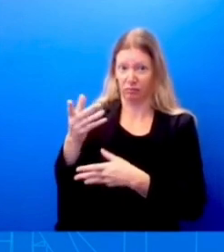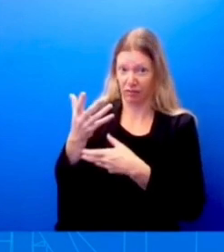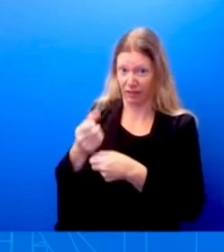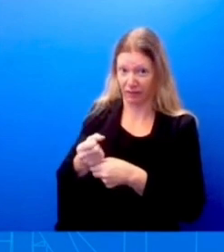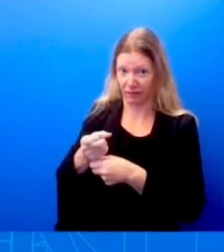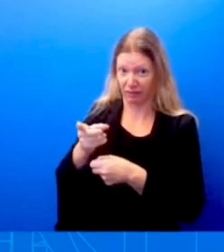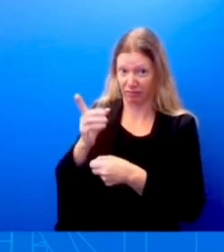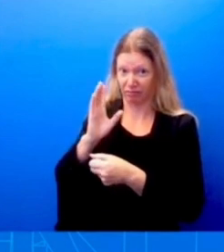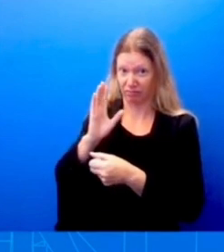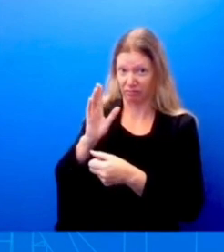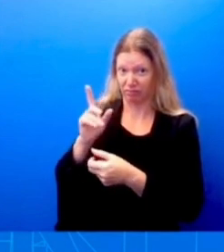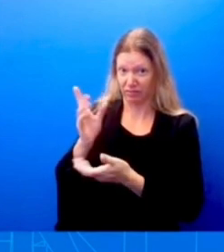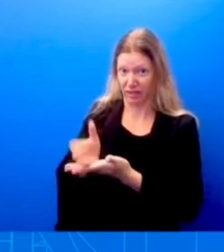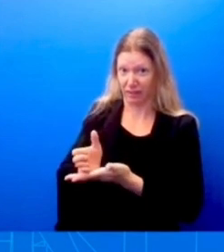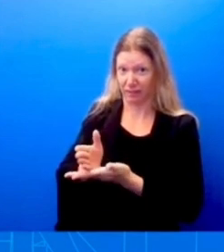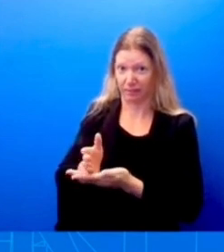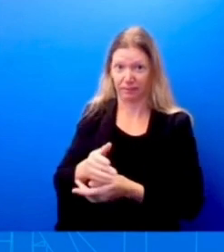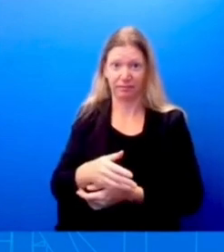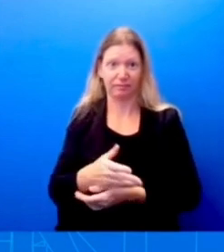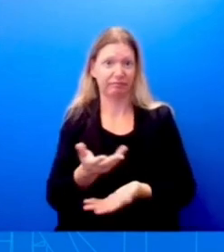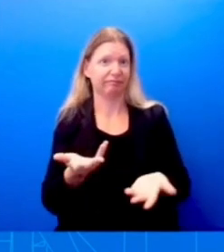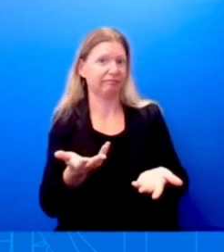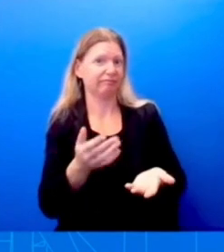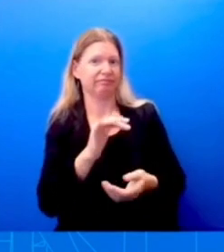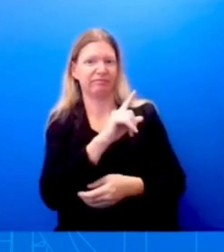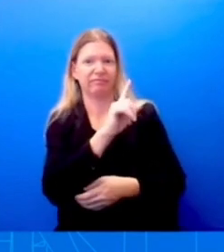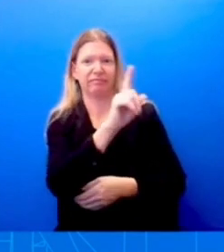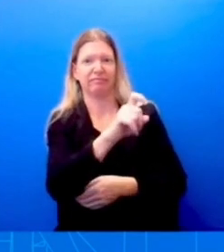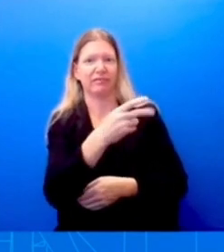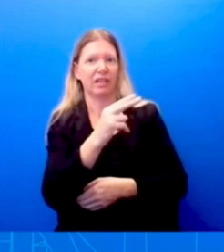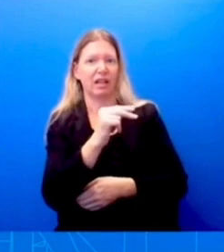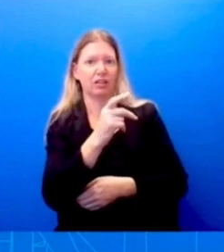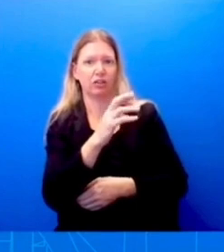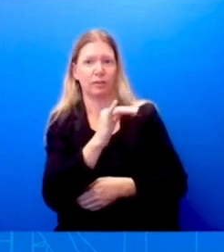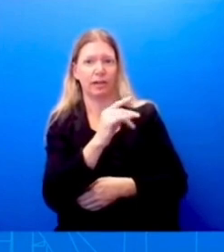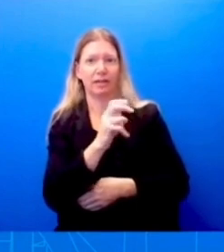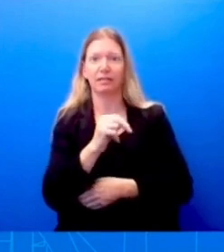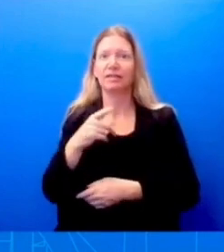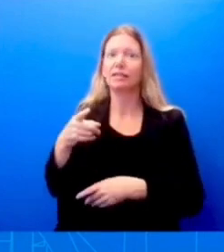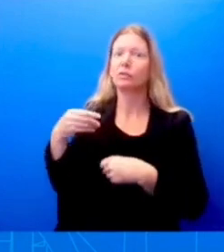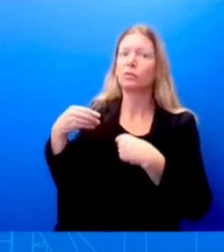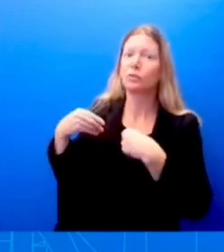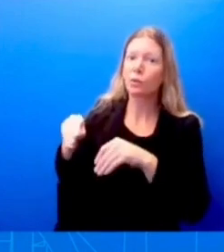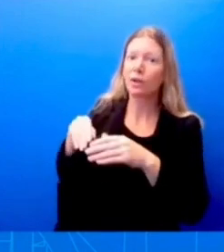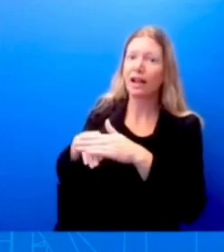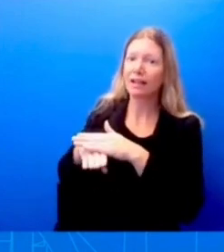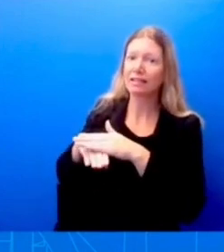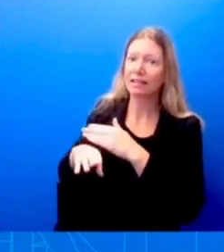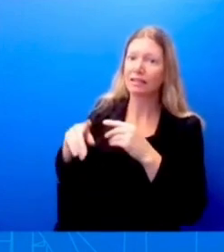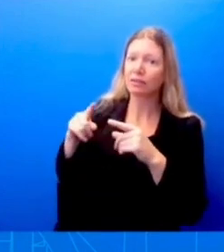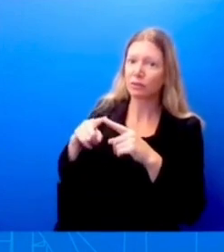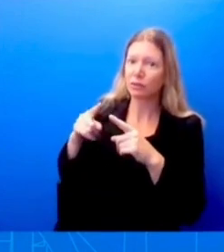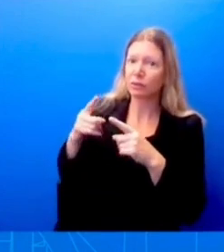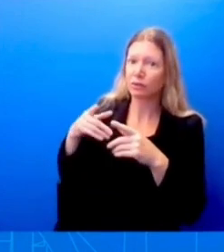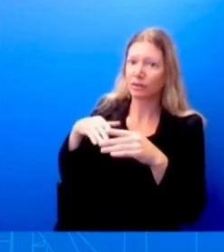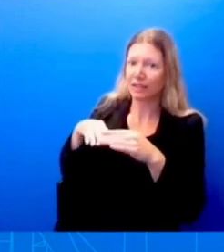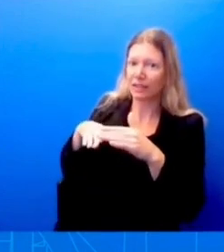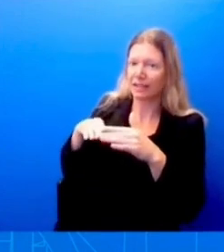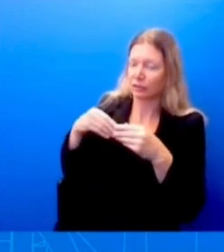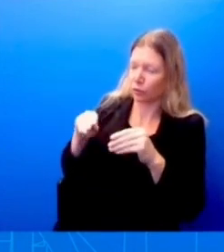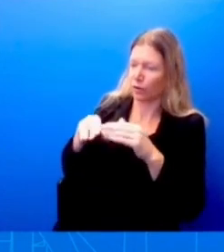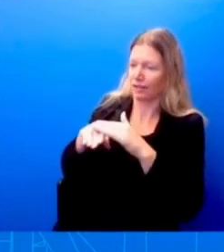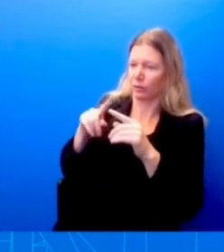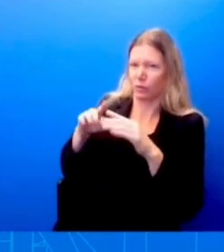Biden and his somebody is selling the appearance of access to the White House, that is a question for the White House. No, that is, that is your, um, your,